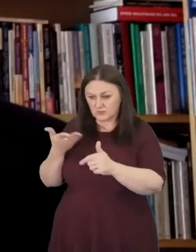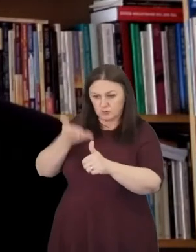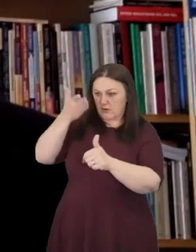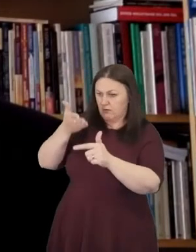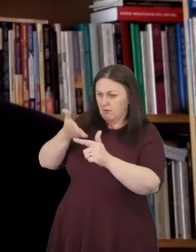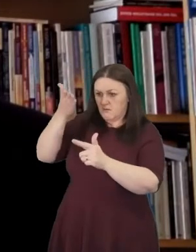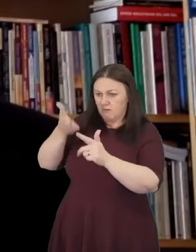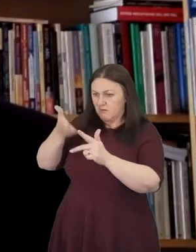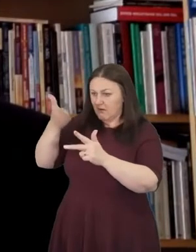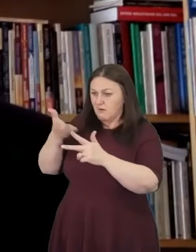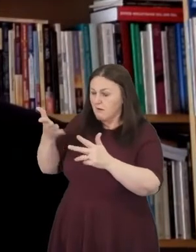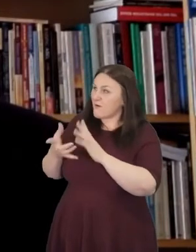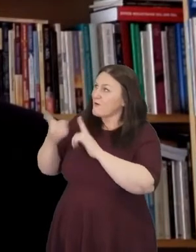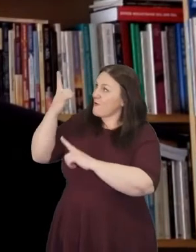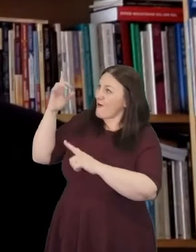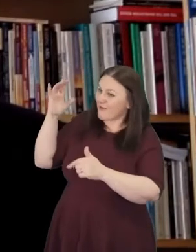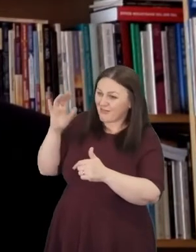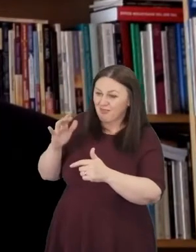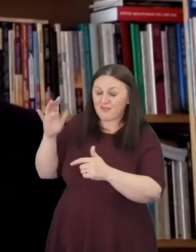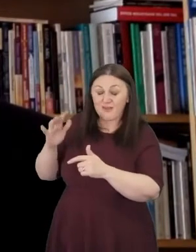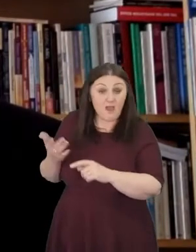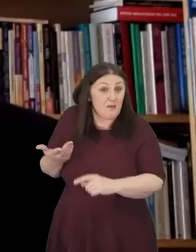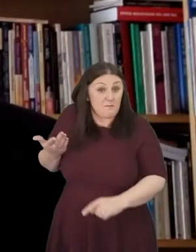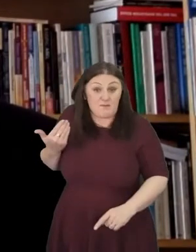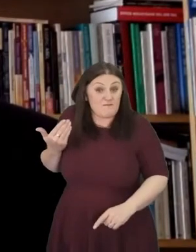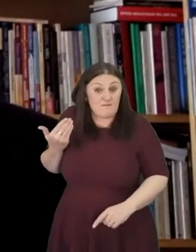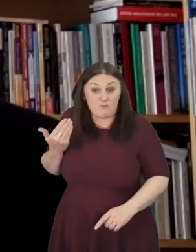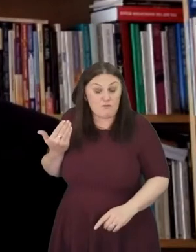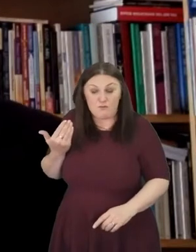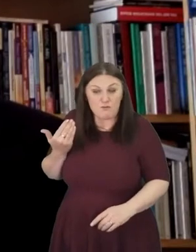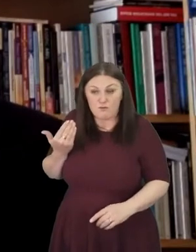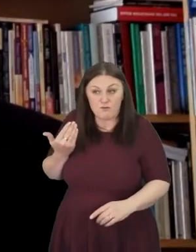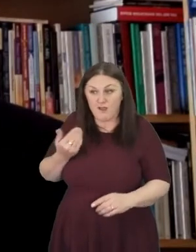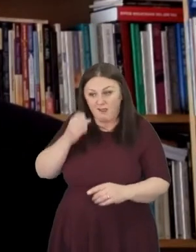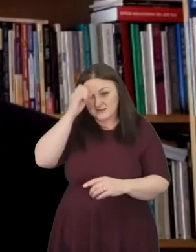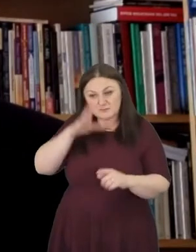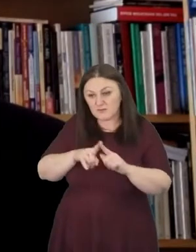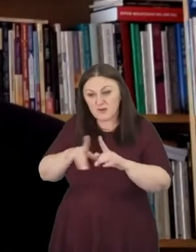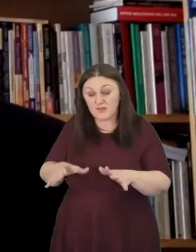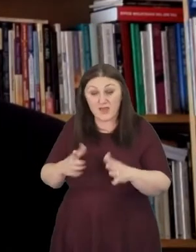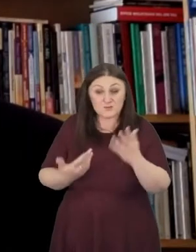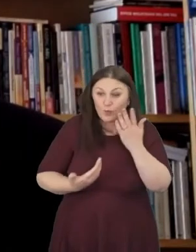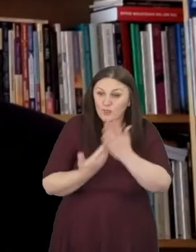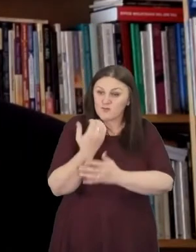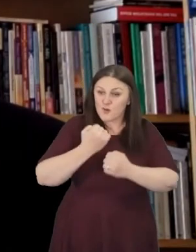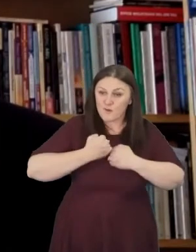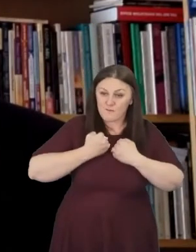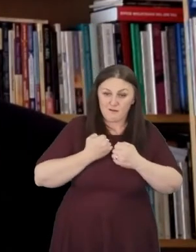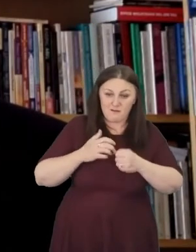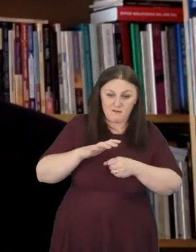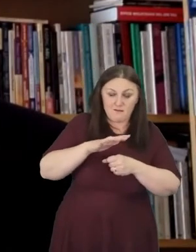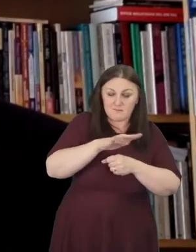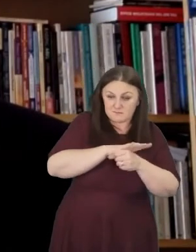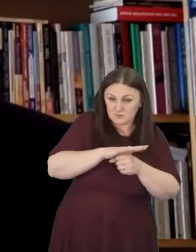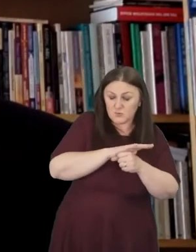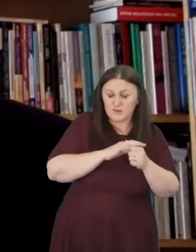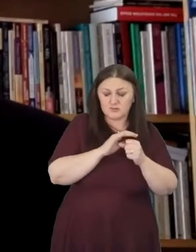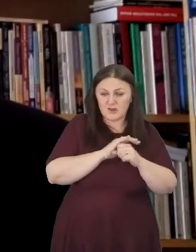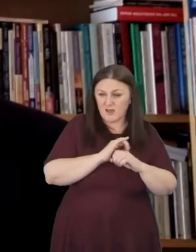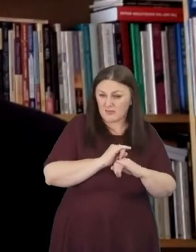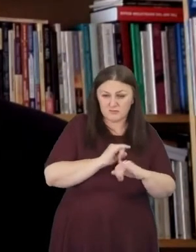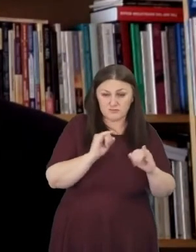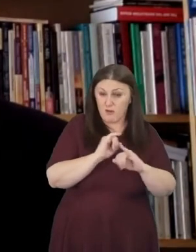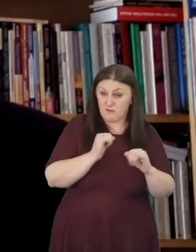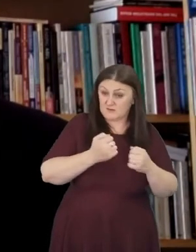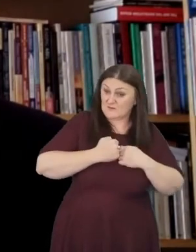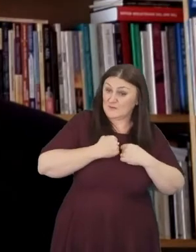I hadn't experienced and amidst all the darkness of this last year for me